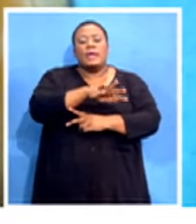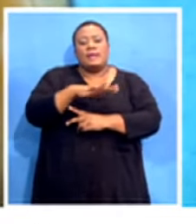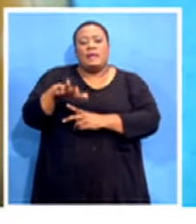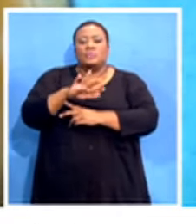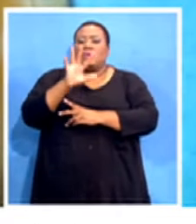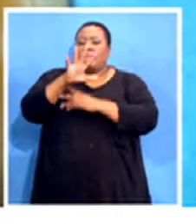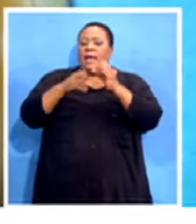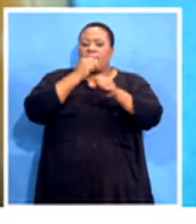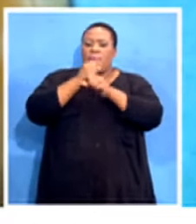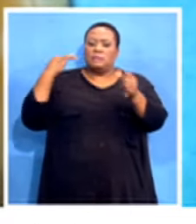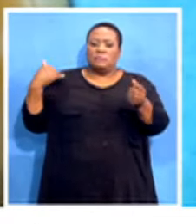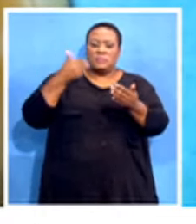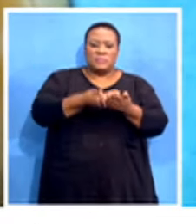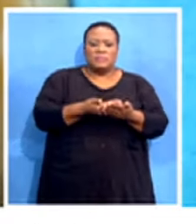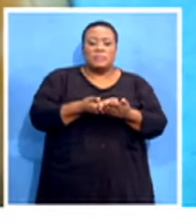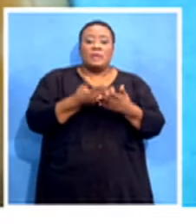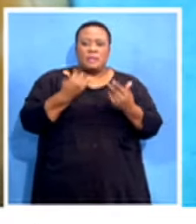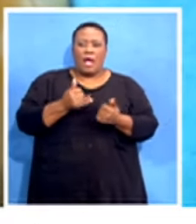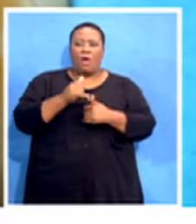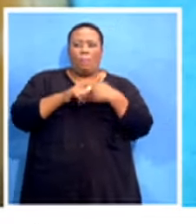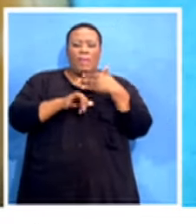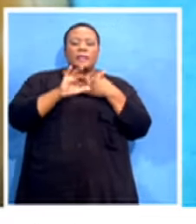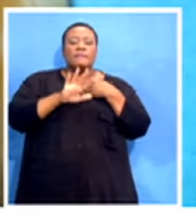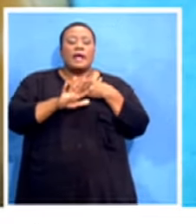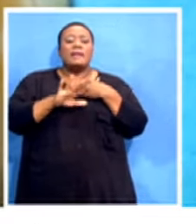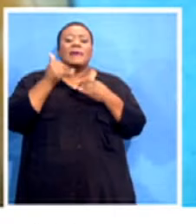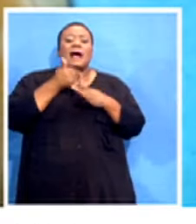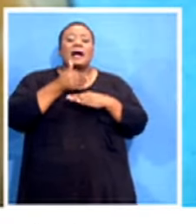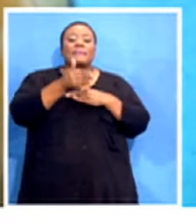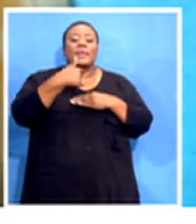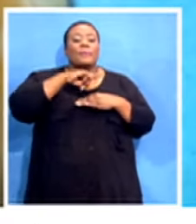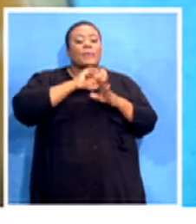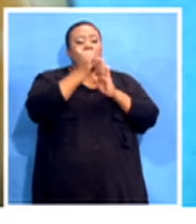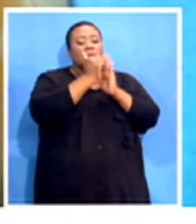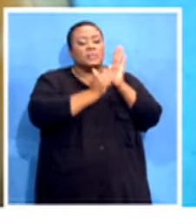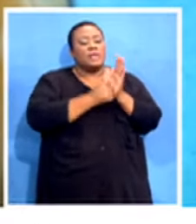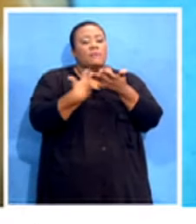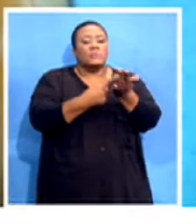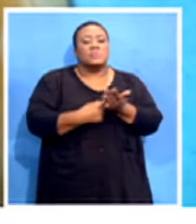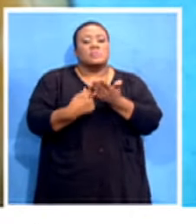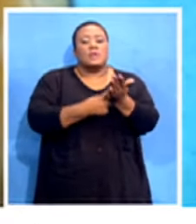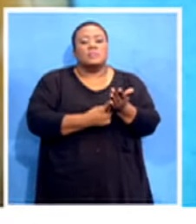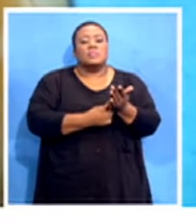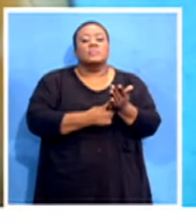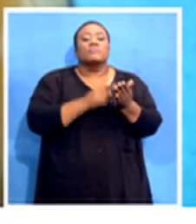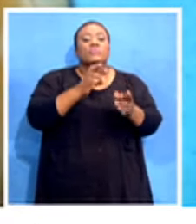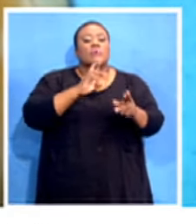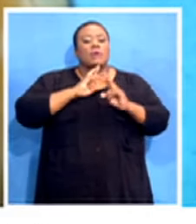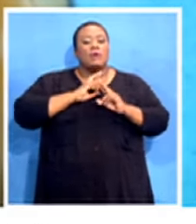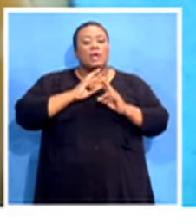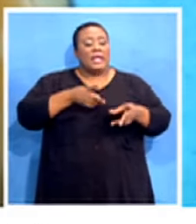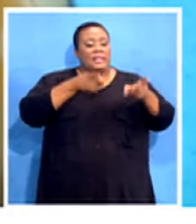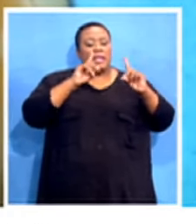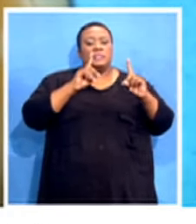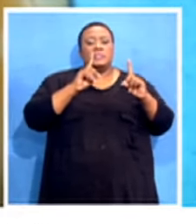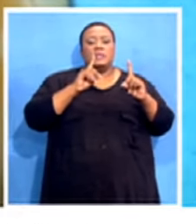months, we are in month five now, after we have tabled the agenda for discussion to respond in terms of danger allowance, the employer